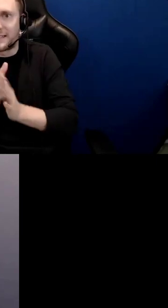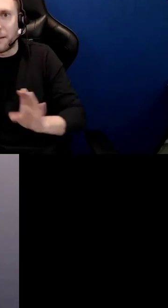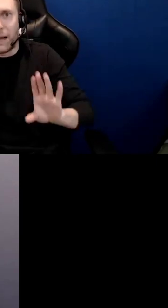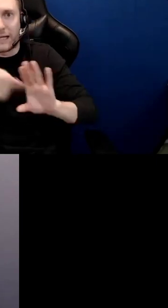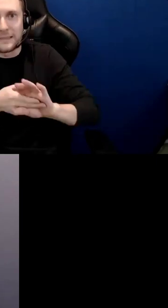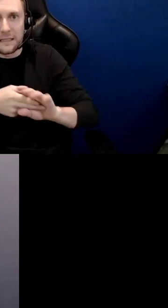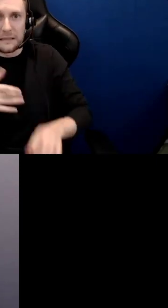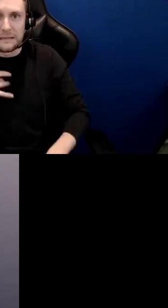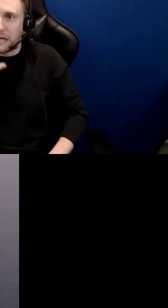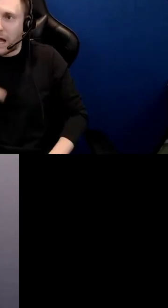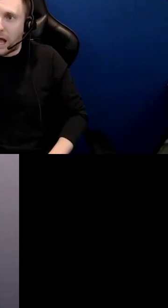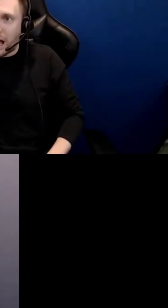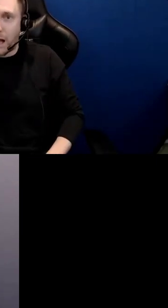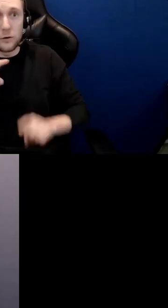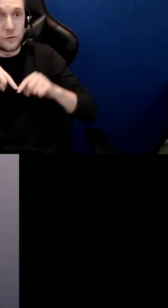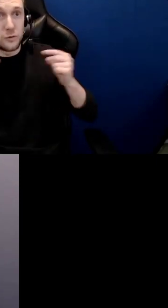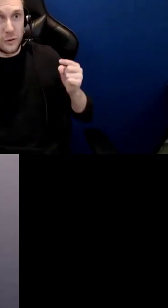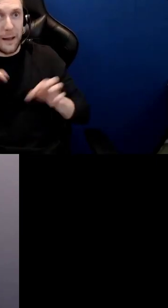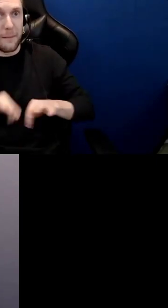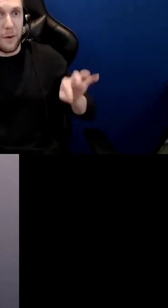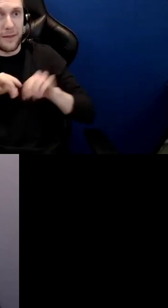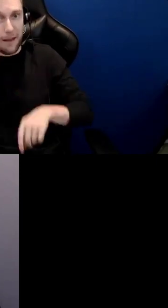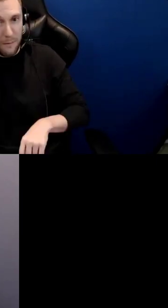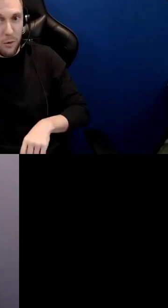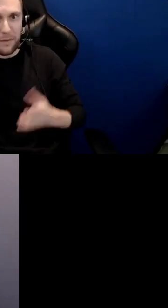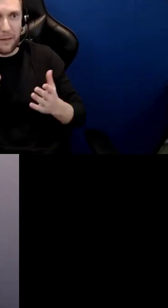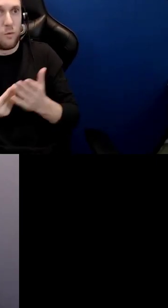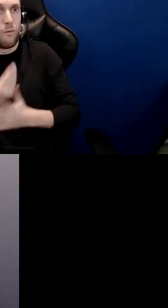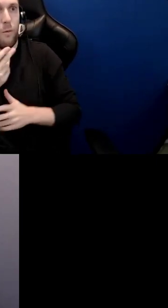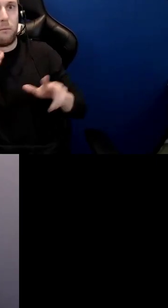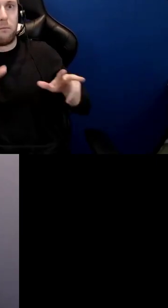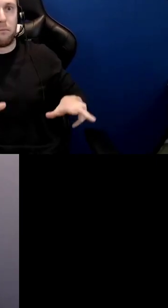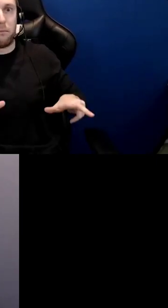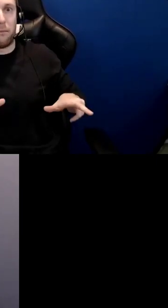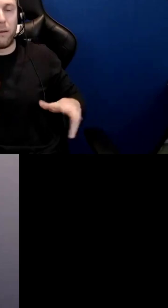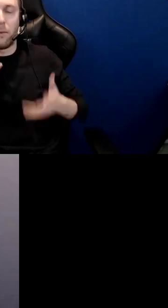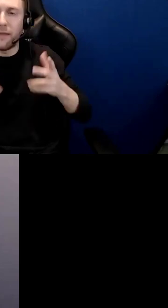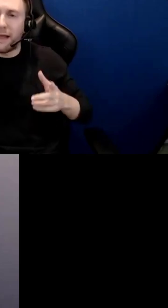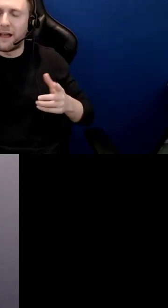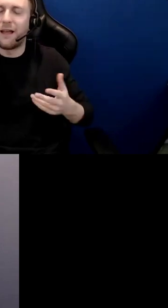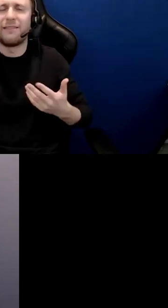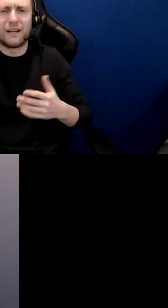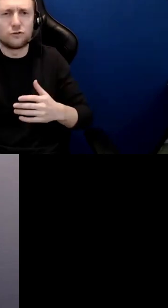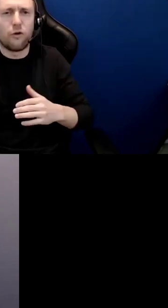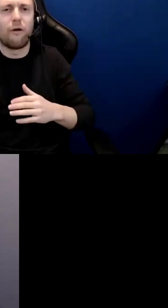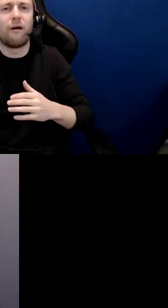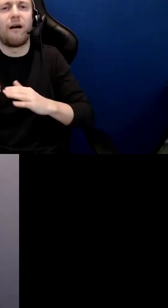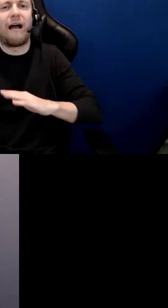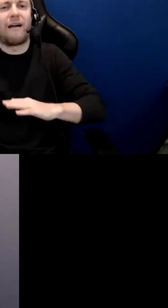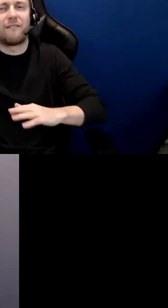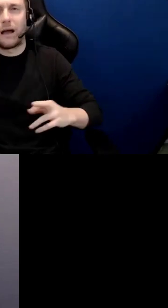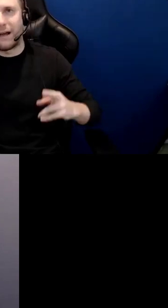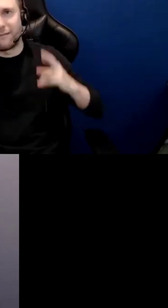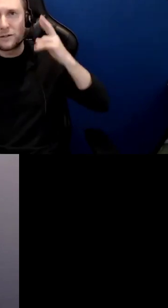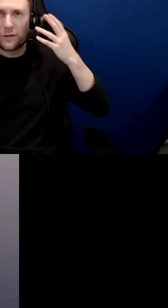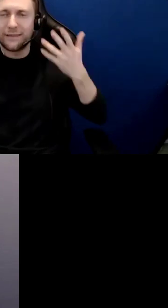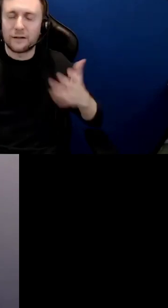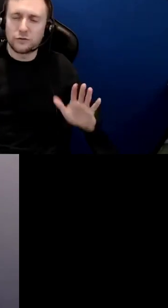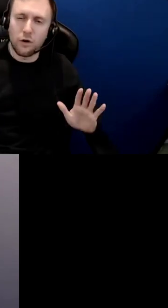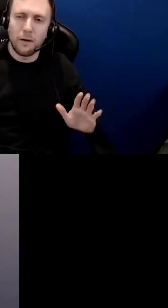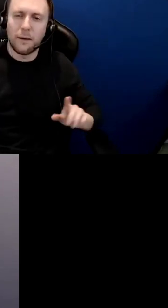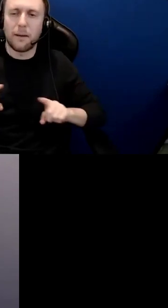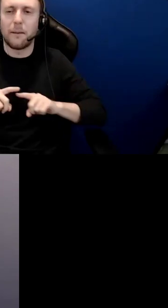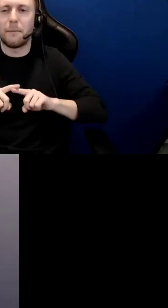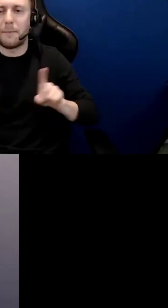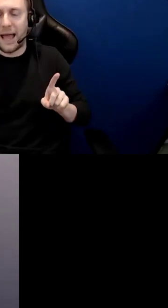welcome or it could be that you've been thinking about this for a while actually but still feel quite early in your journey or the third